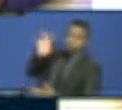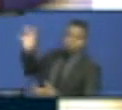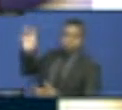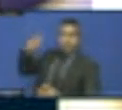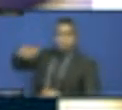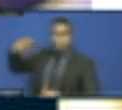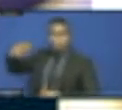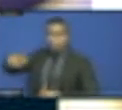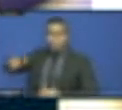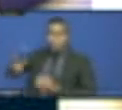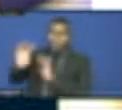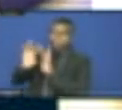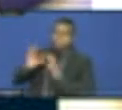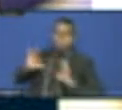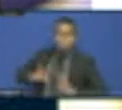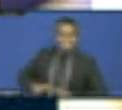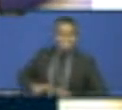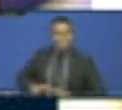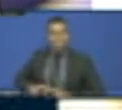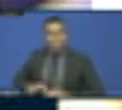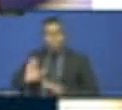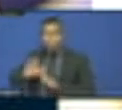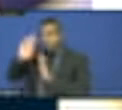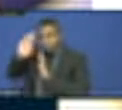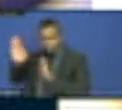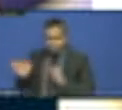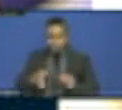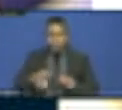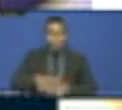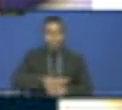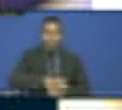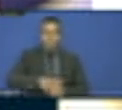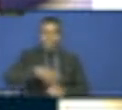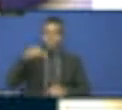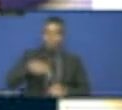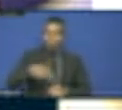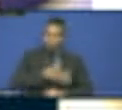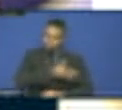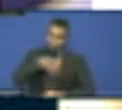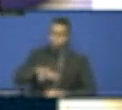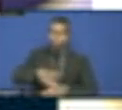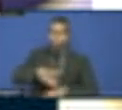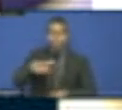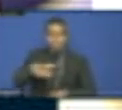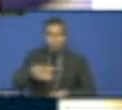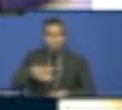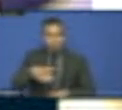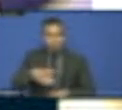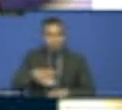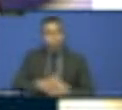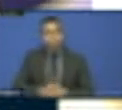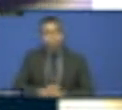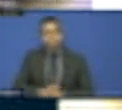autonomy, both administrative and financial, to city councils and local government areas.